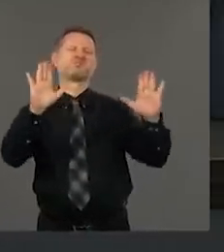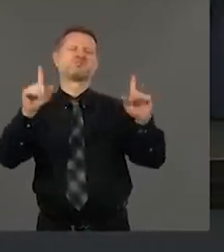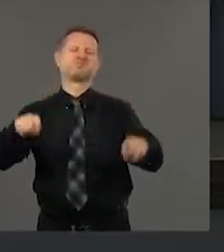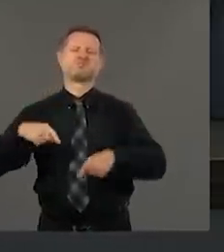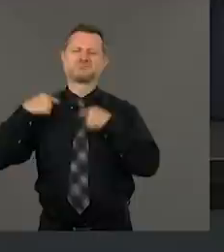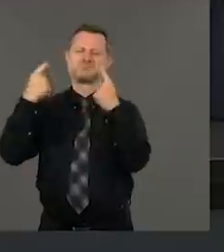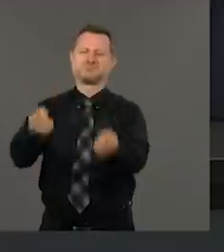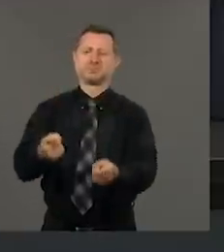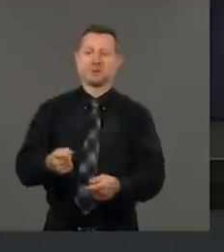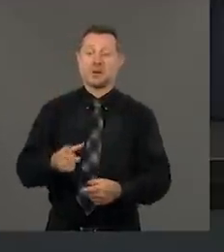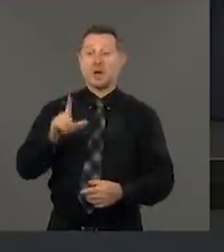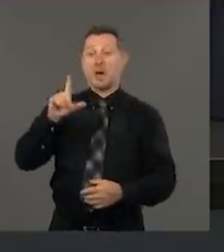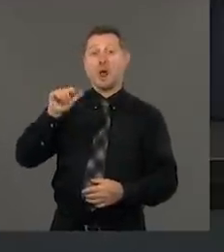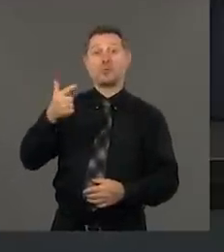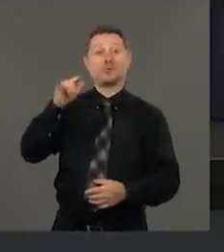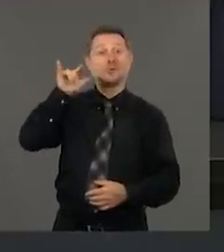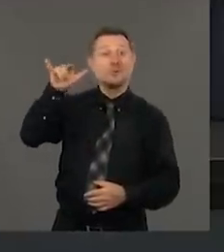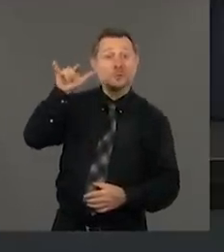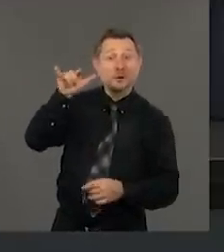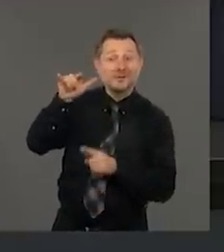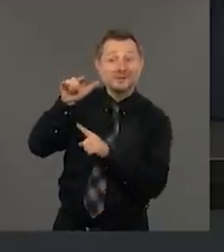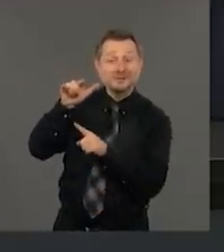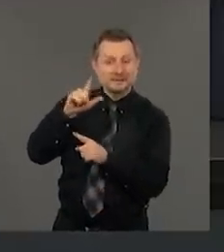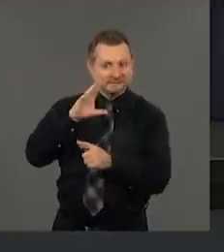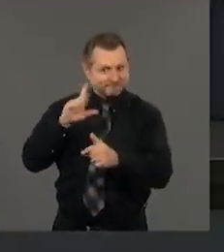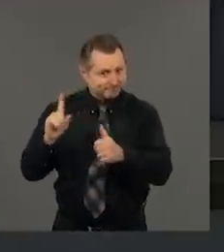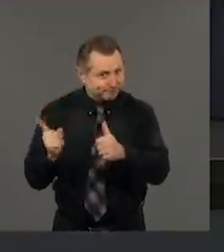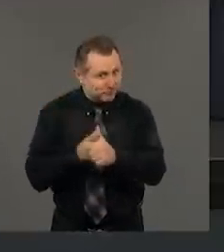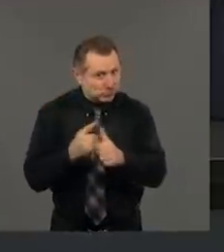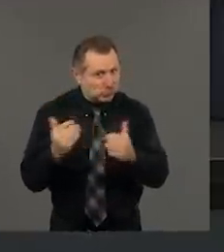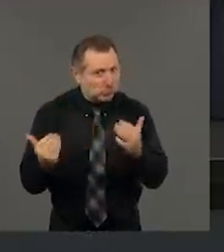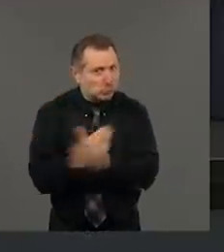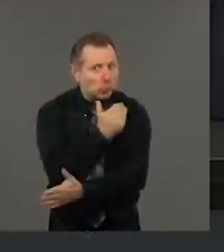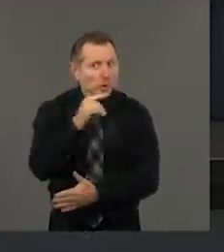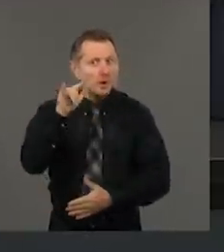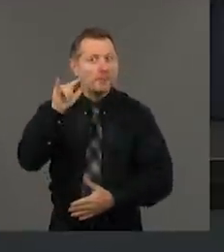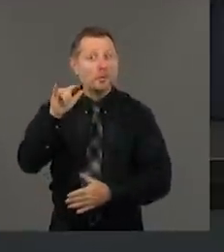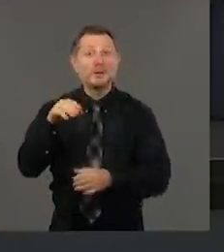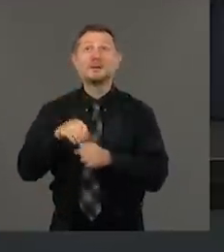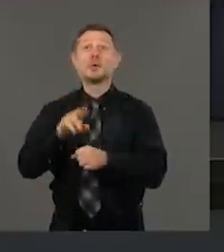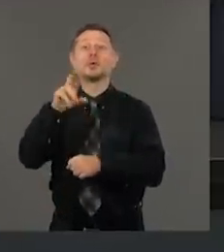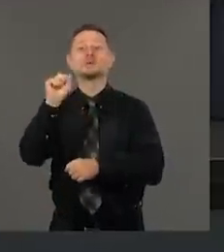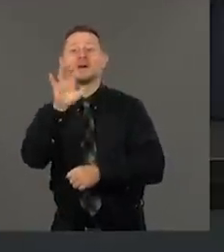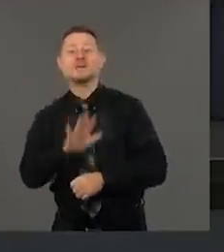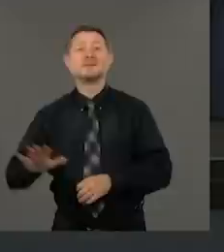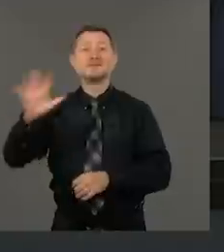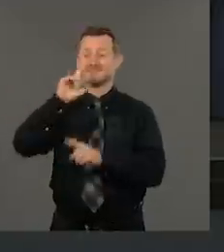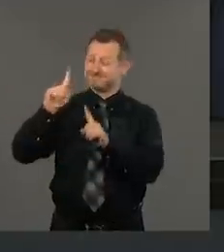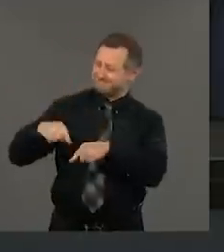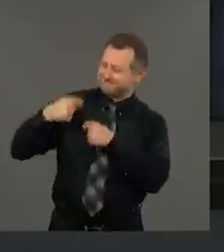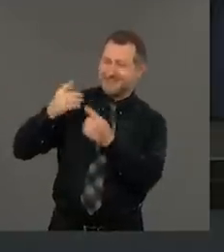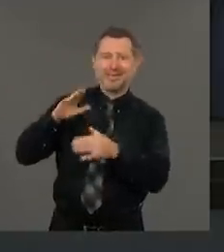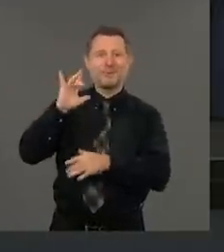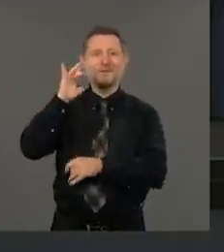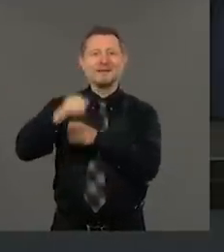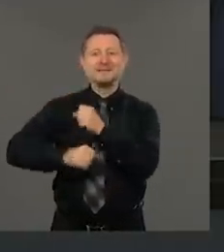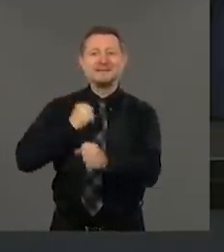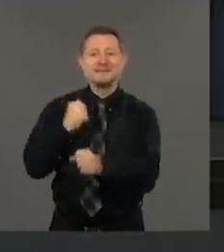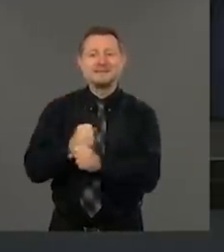Airport, the first new airport in the United States in 25 years, redoing John F. Kennedy Airport.